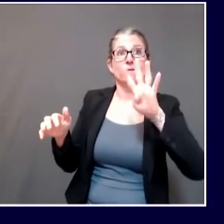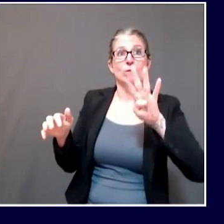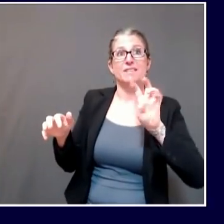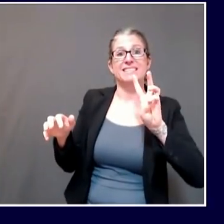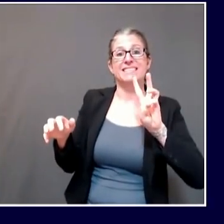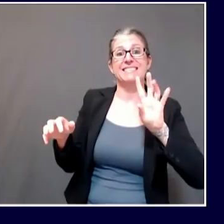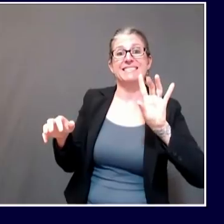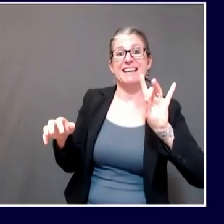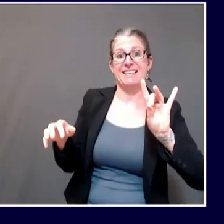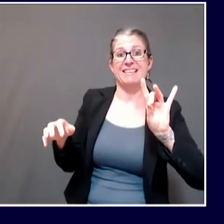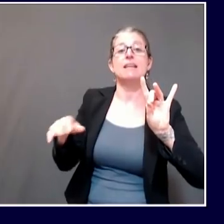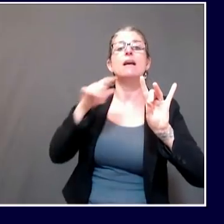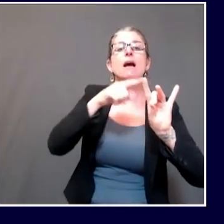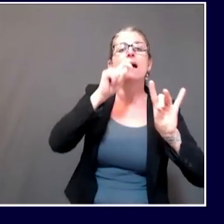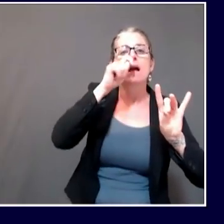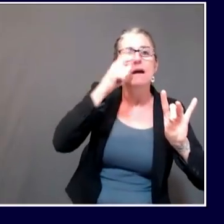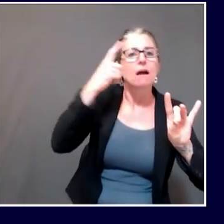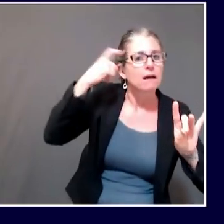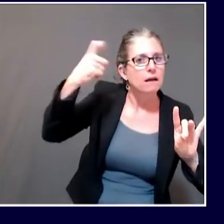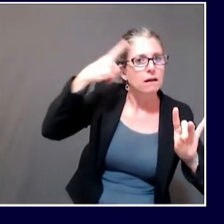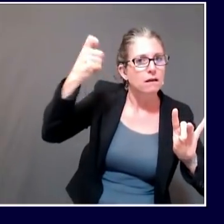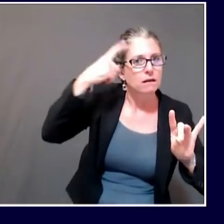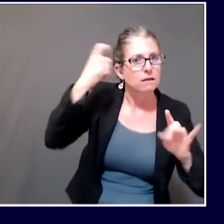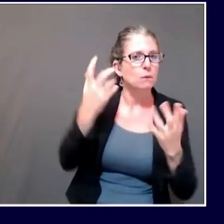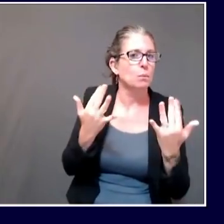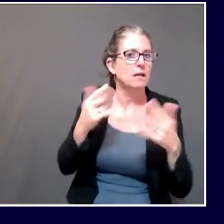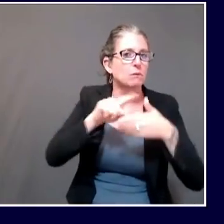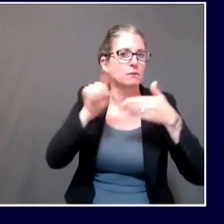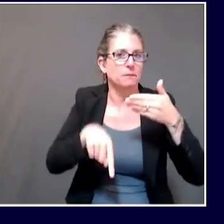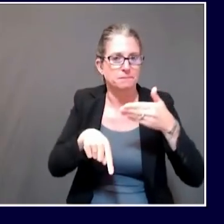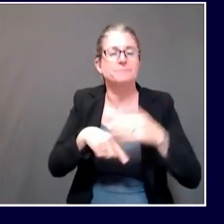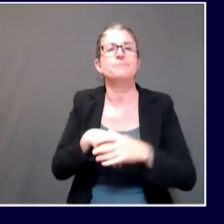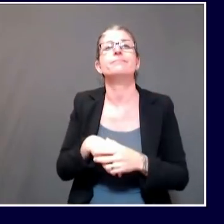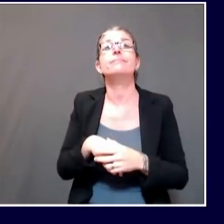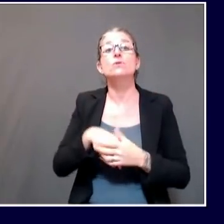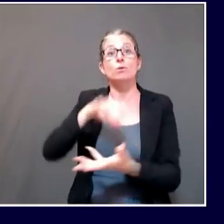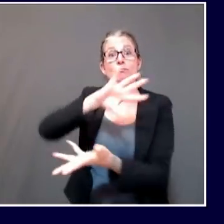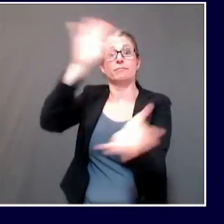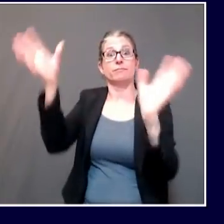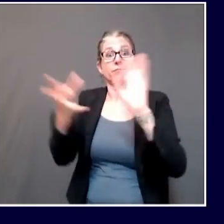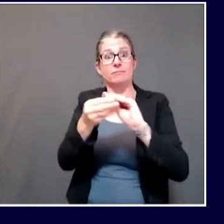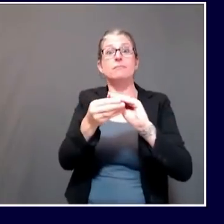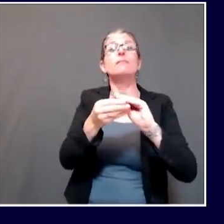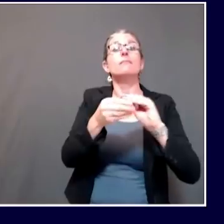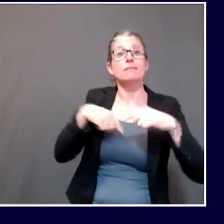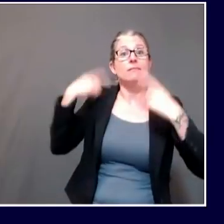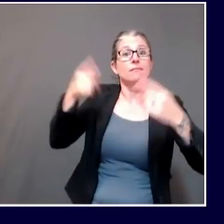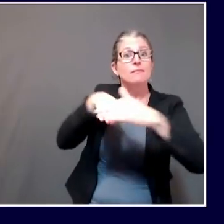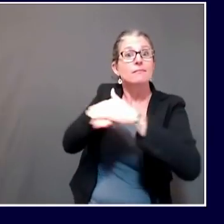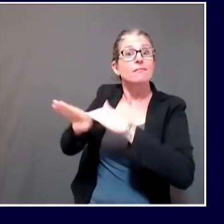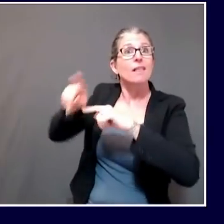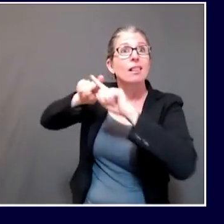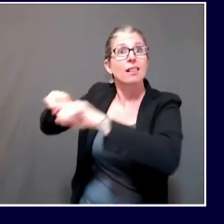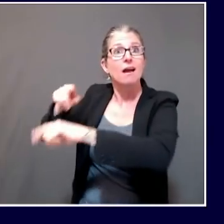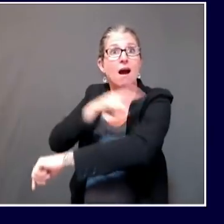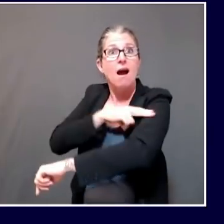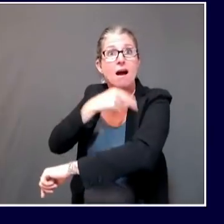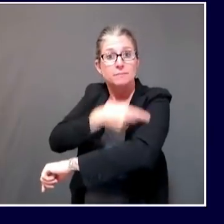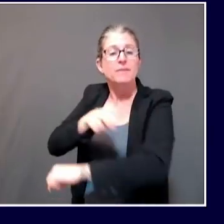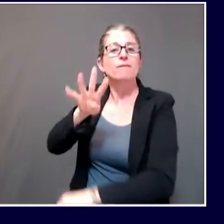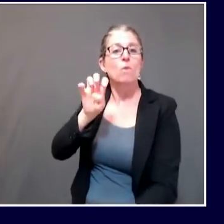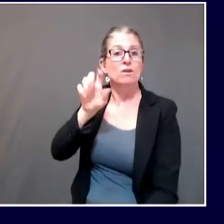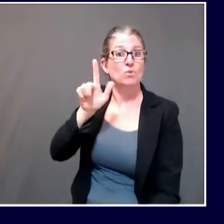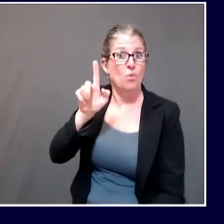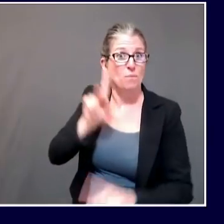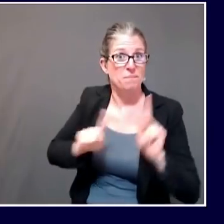421 individuals have been hospitalized at some point, and nine individuals are currently in the hospital with